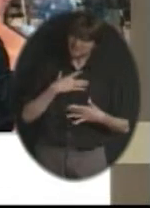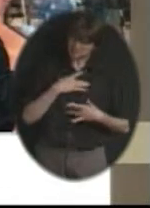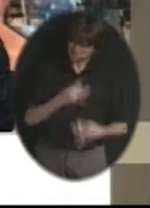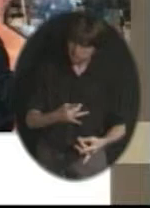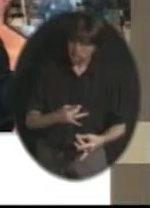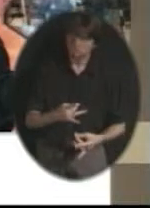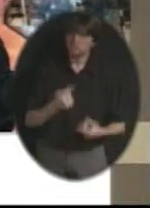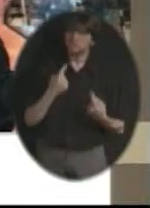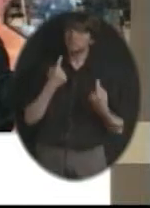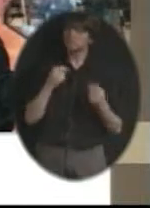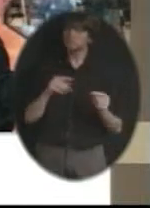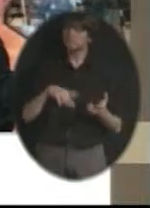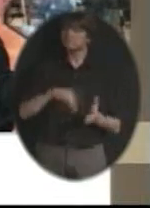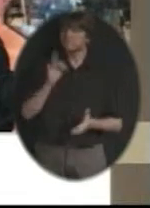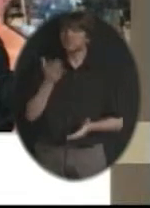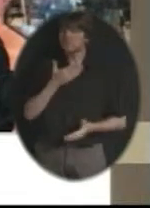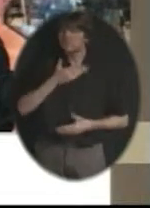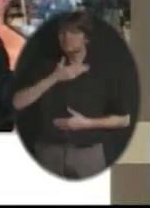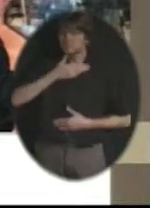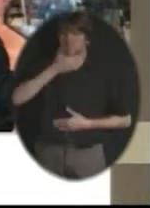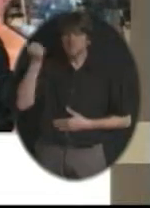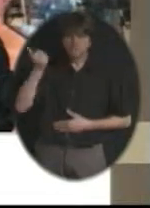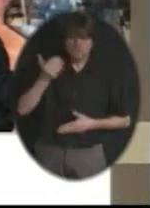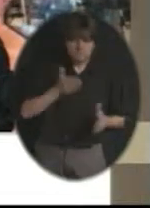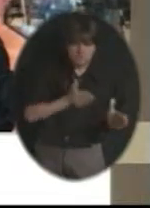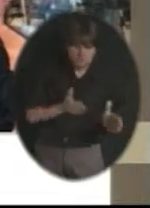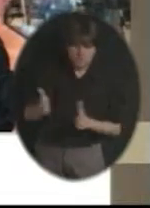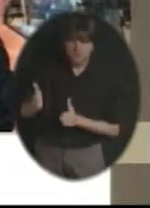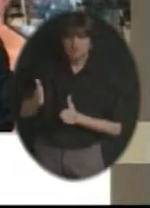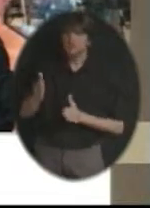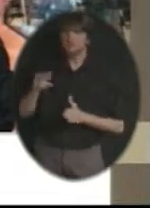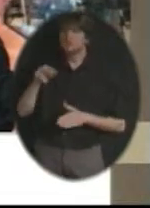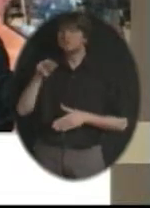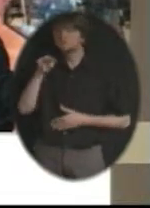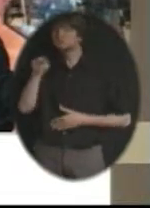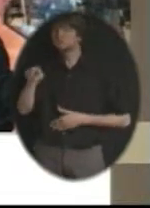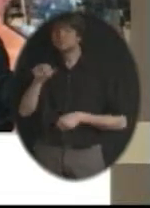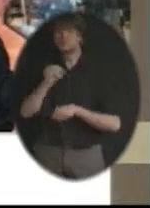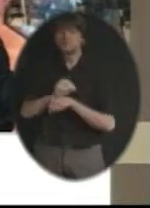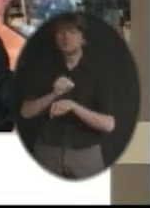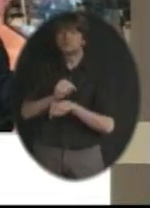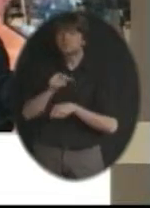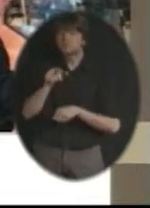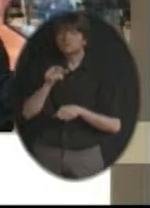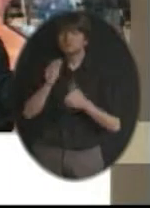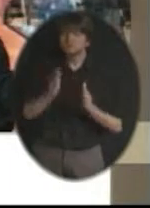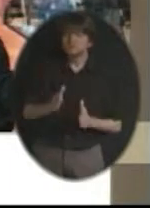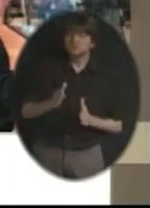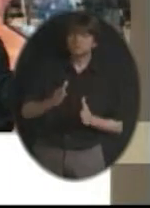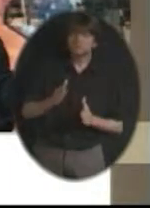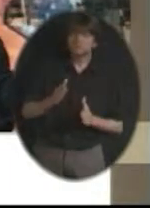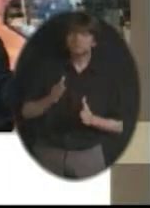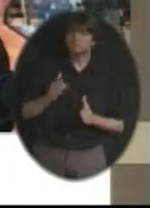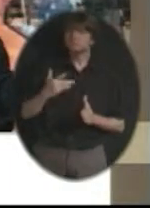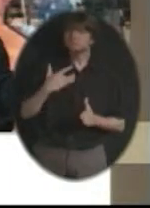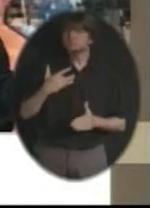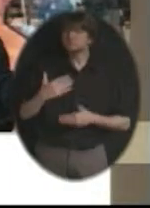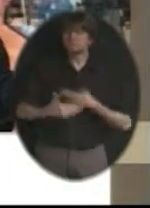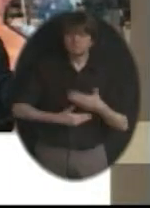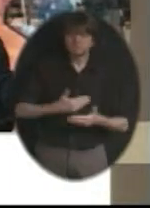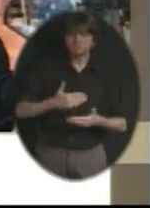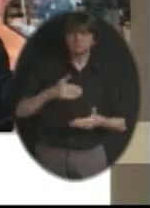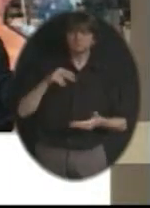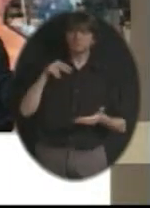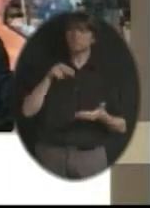support the academic core, look at workforce trends, review stakeholder focus group findings,